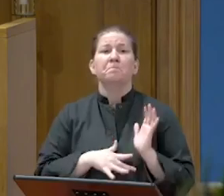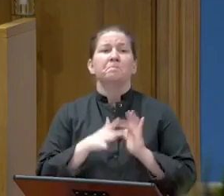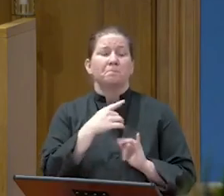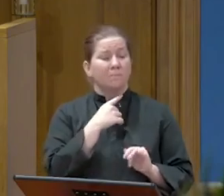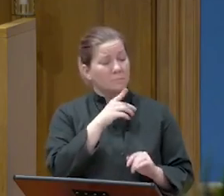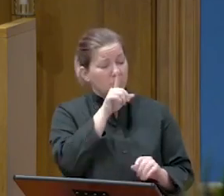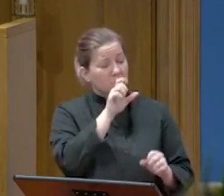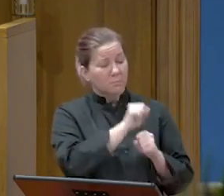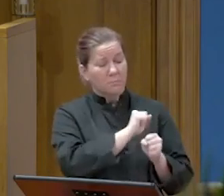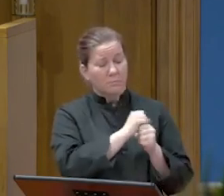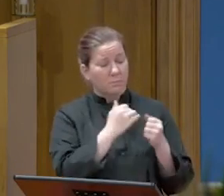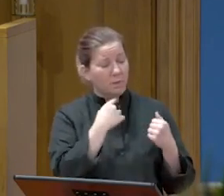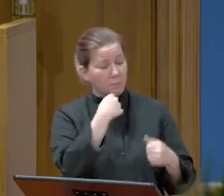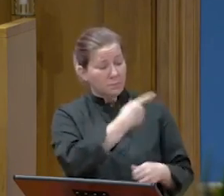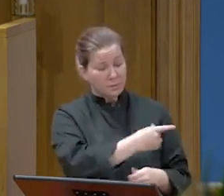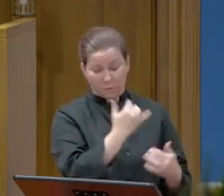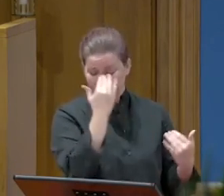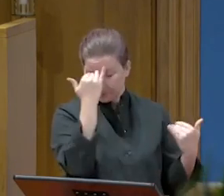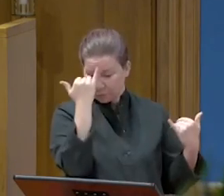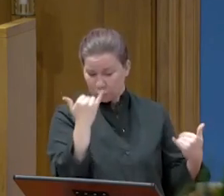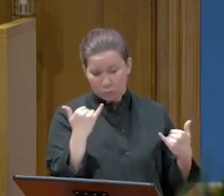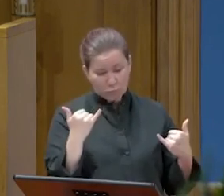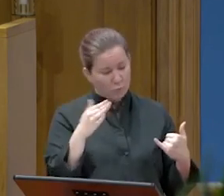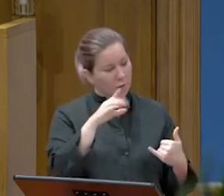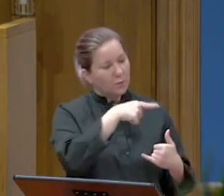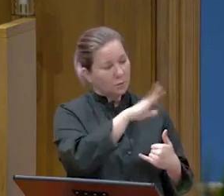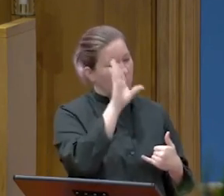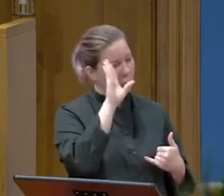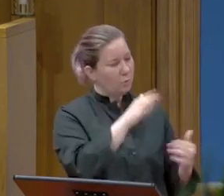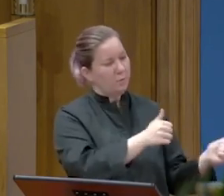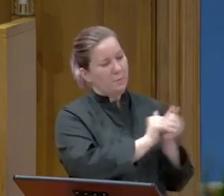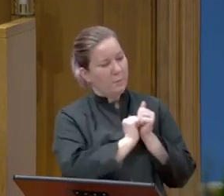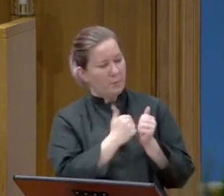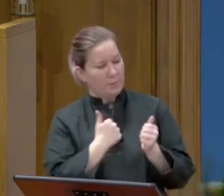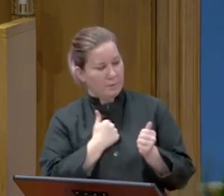tell you, today you will be with me in paradise.